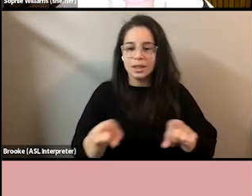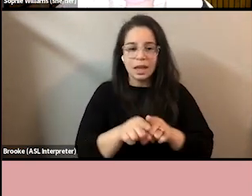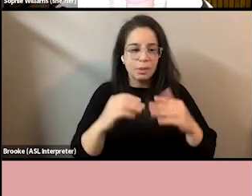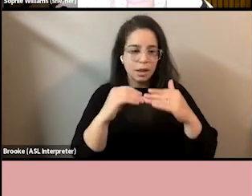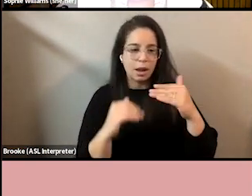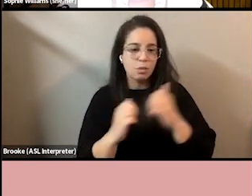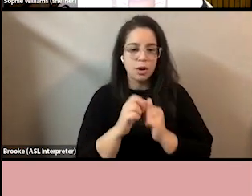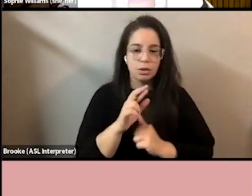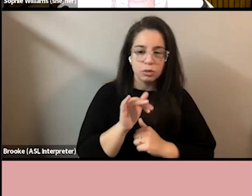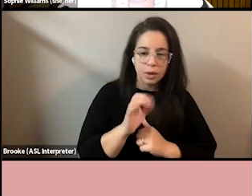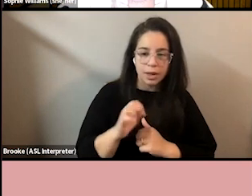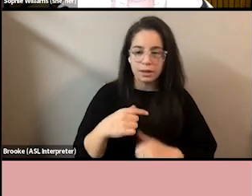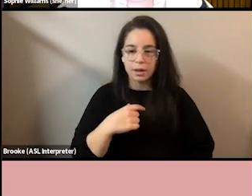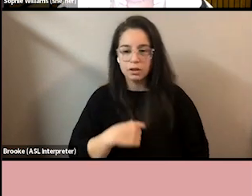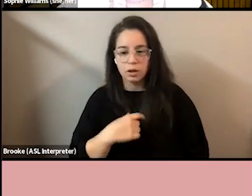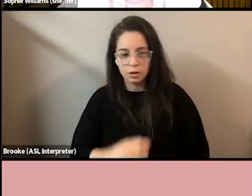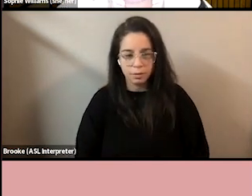and gender intersectionally.